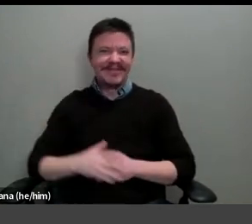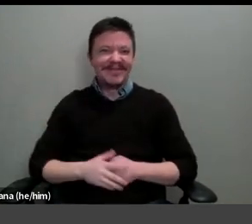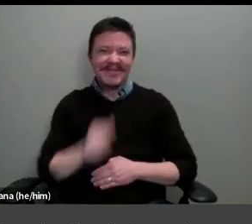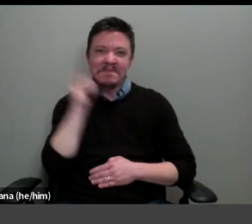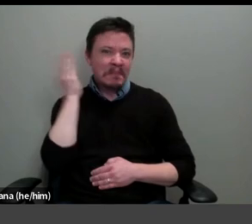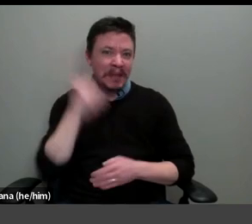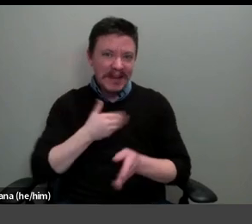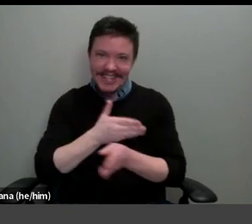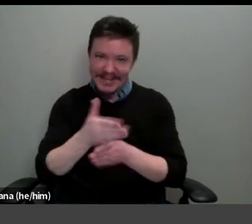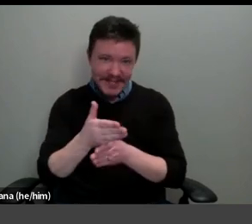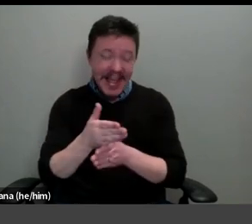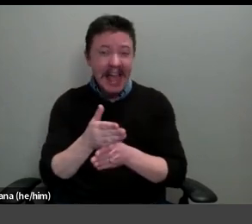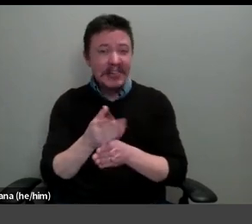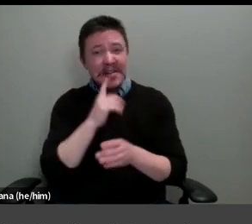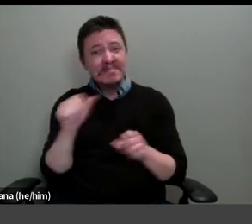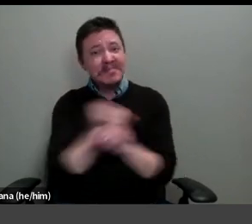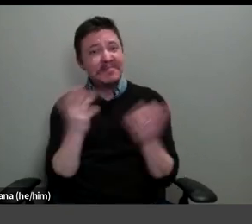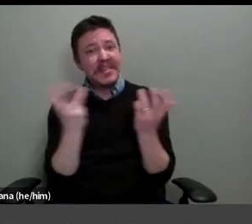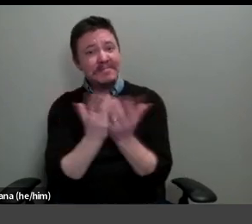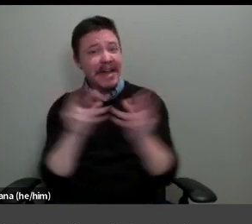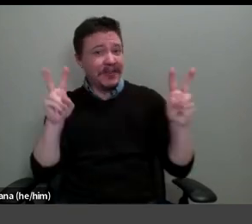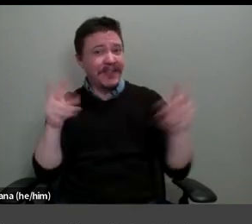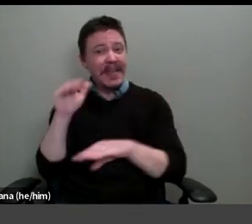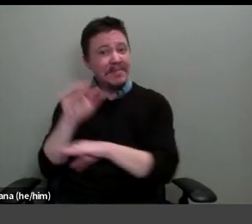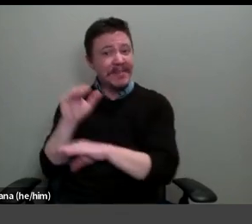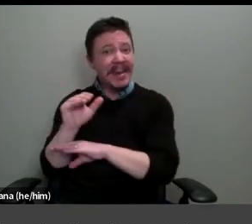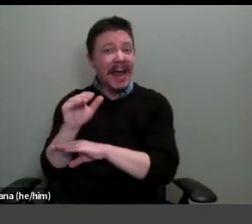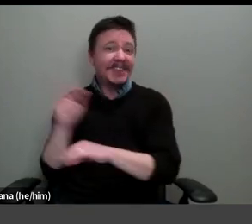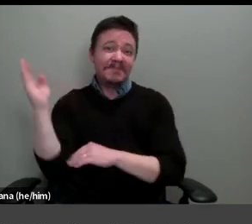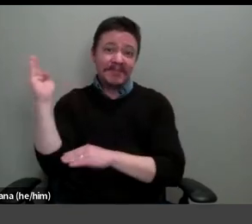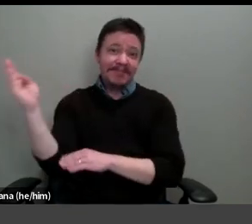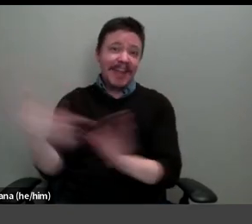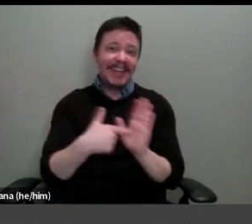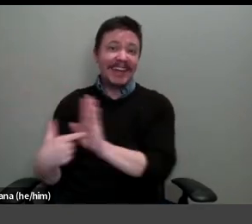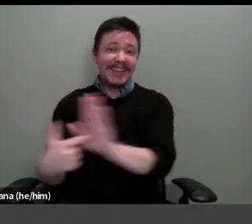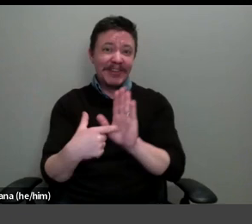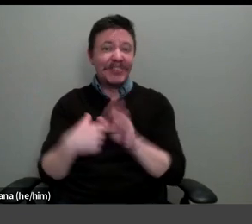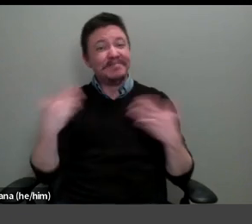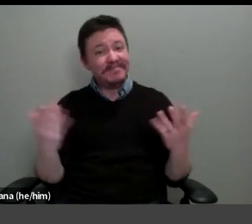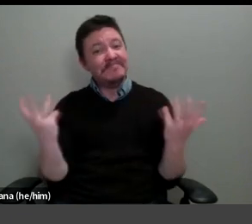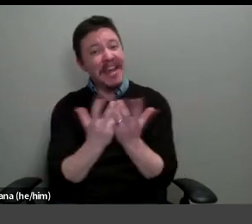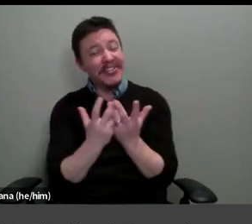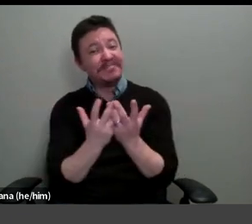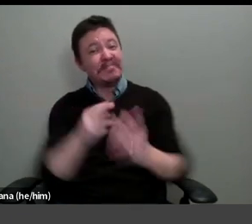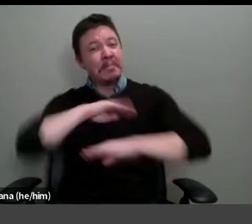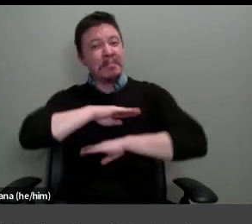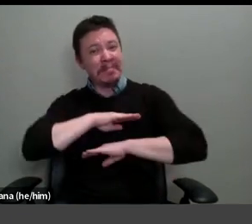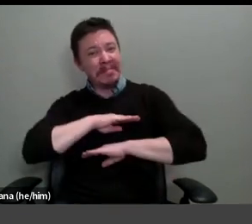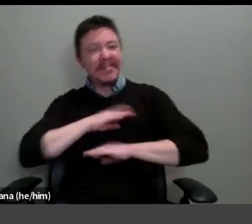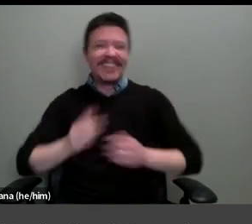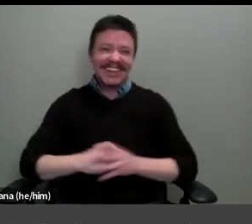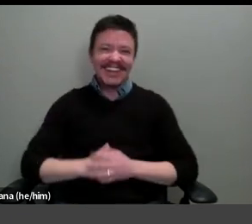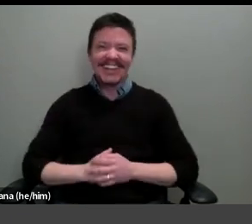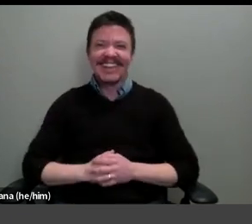professional, but in a way it kind of rather fits the theme of the exhibition and also perhaps my talk. So I feel OK with that.